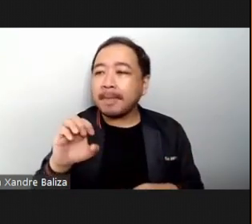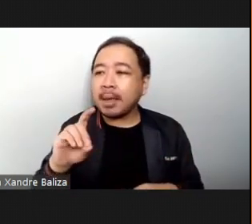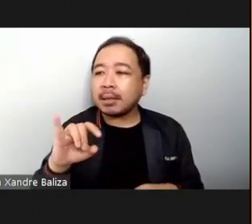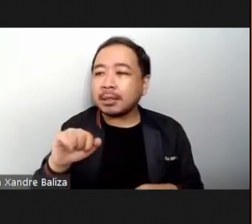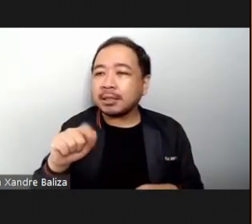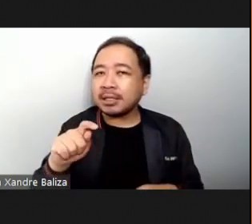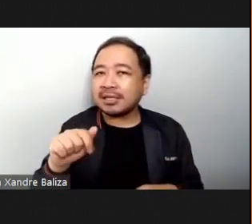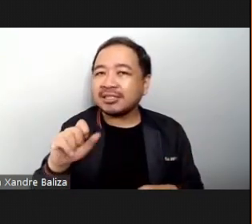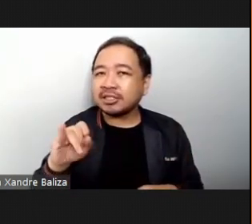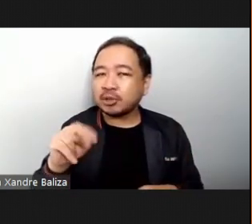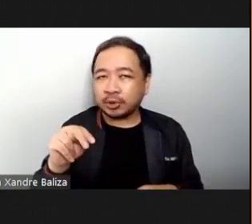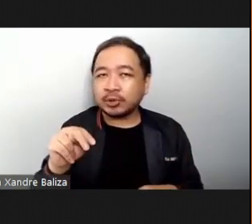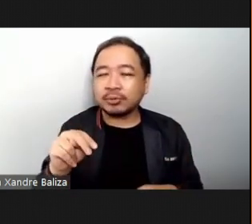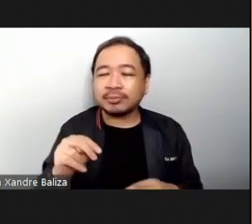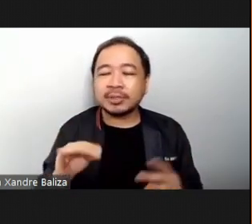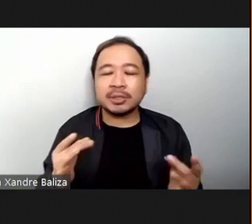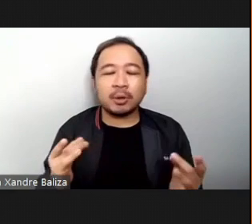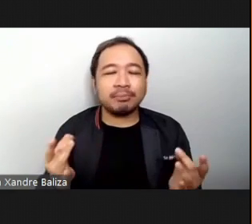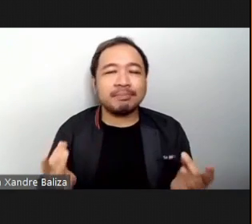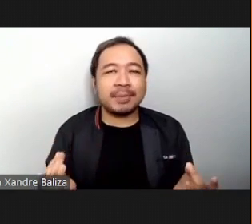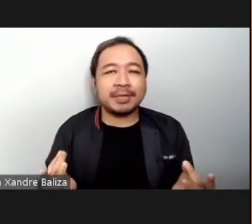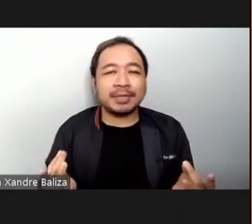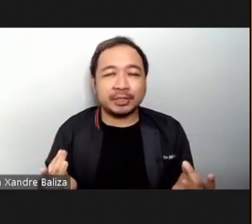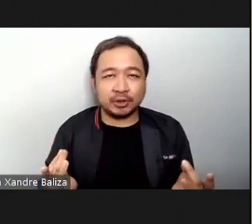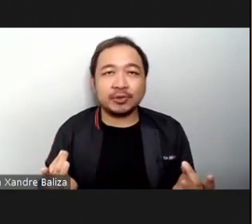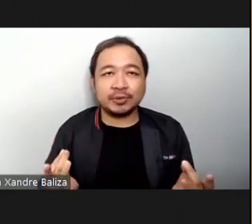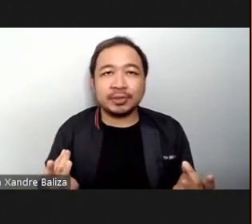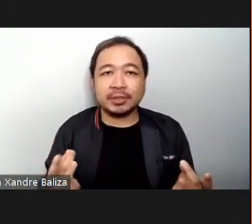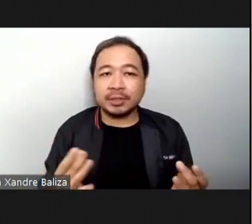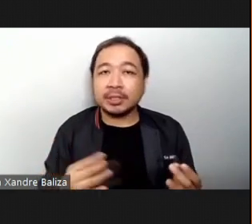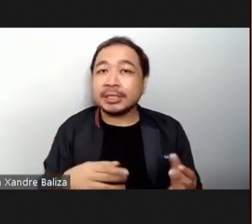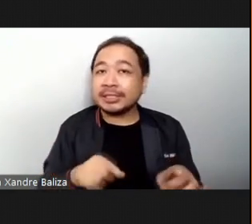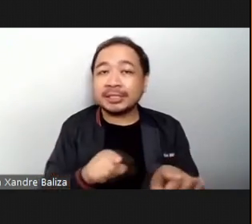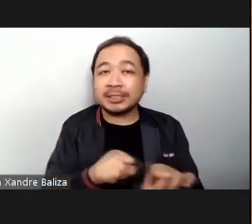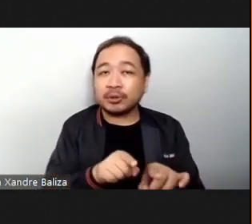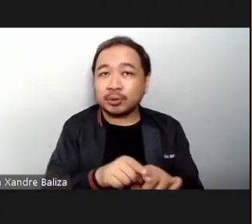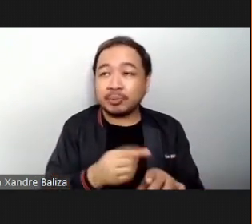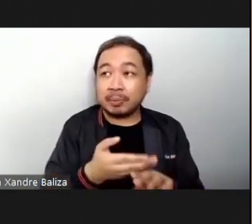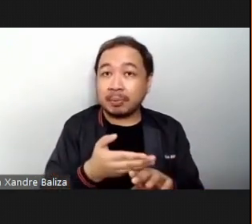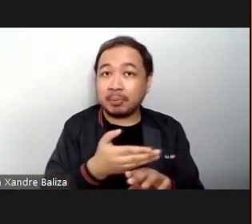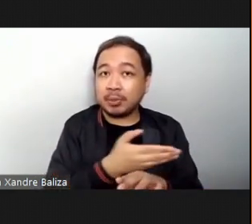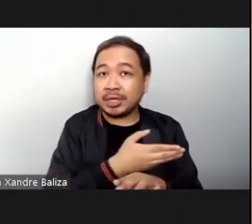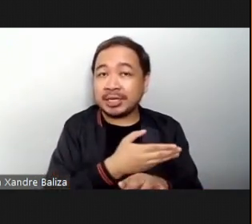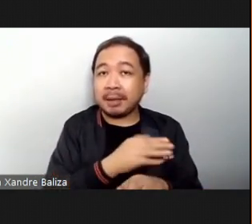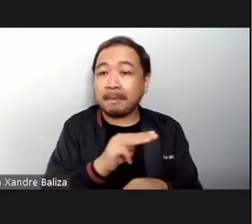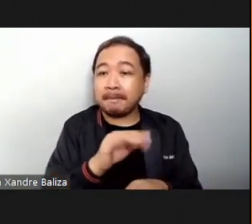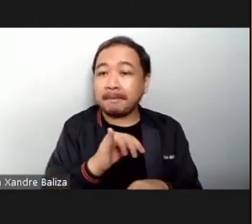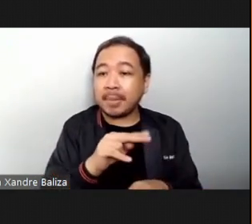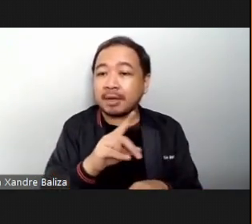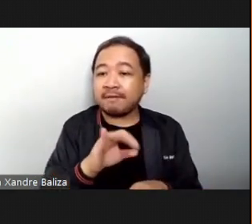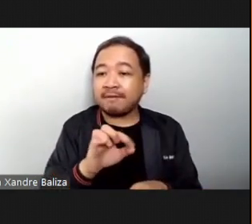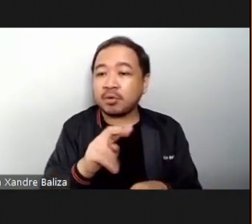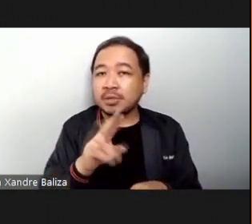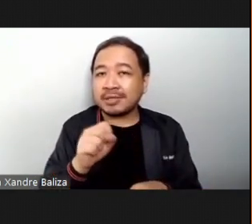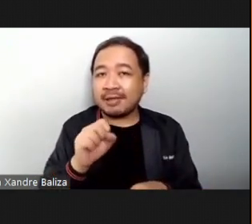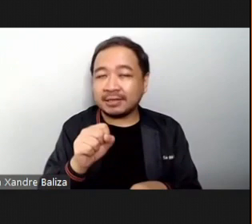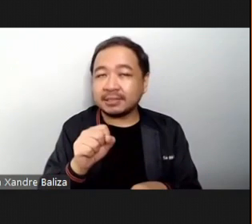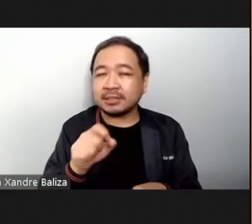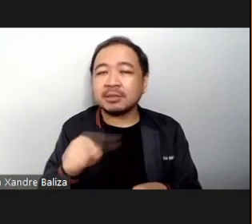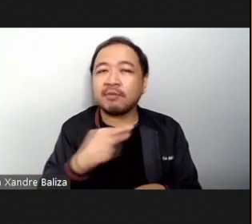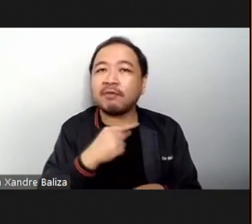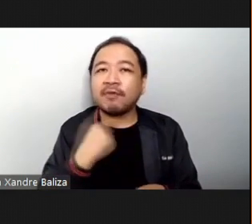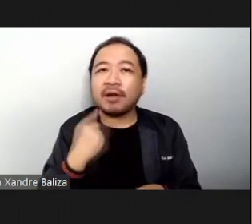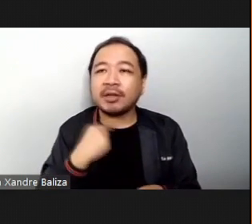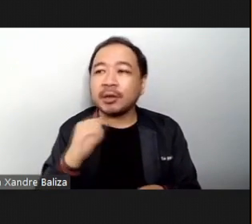Father Bulataw, who was our founder of the psychology department in Ateneo and